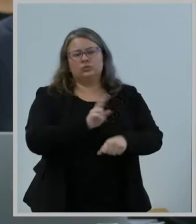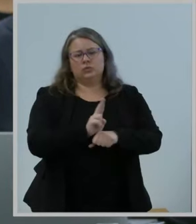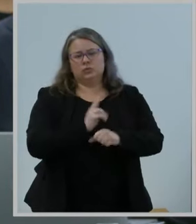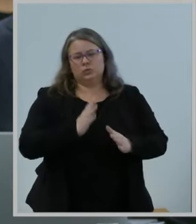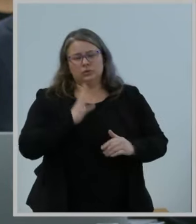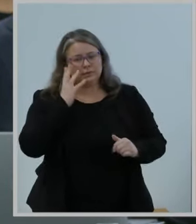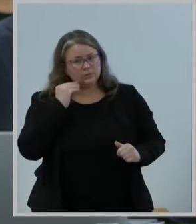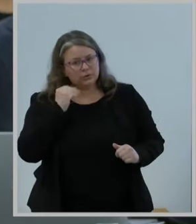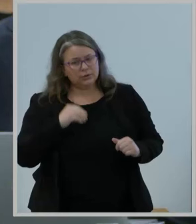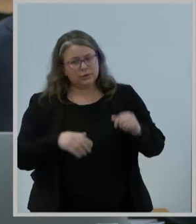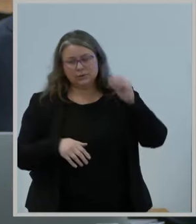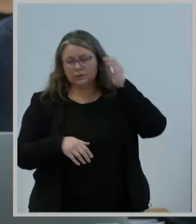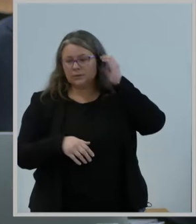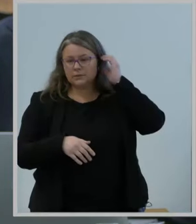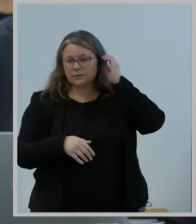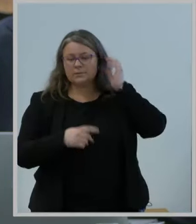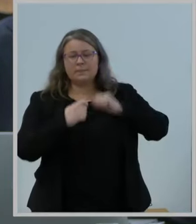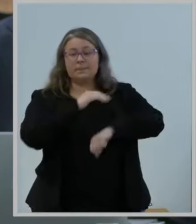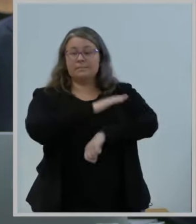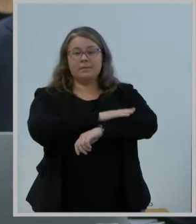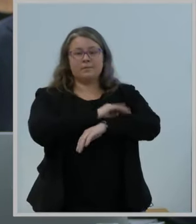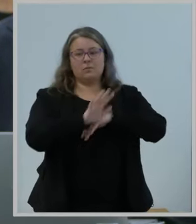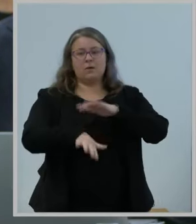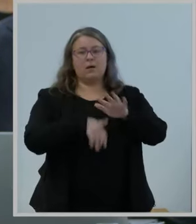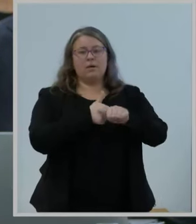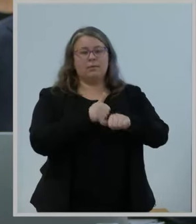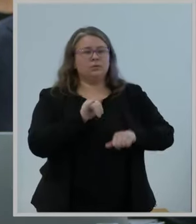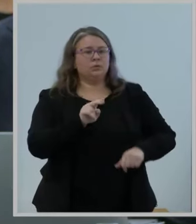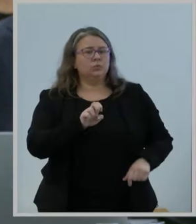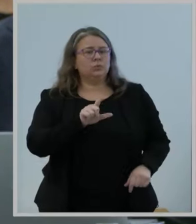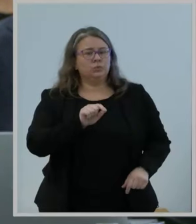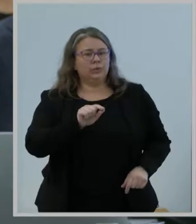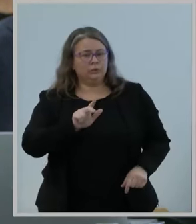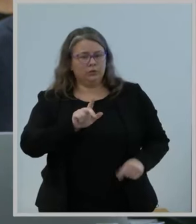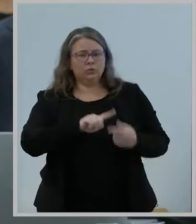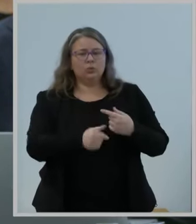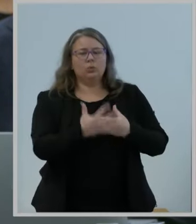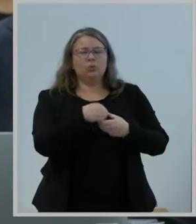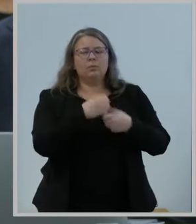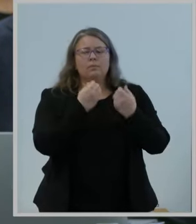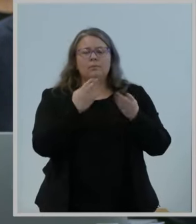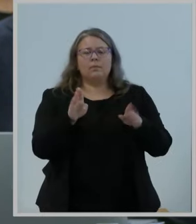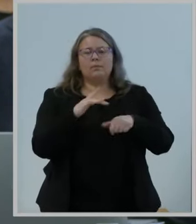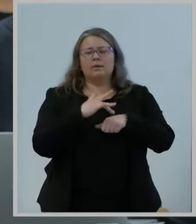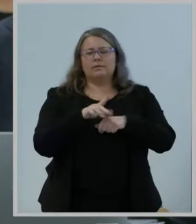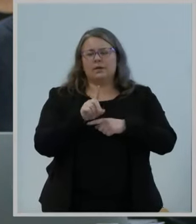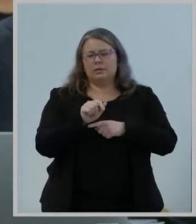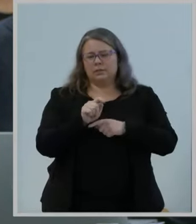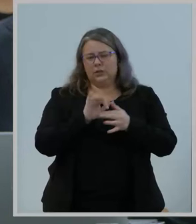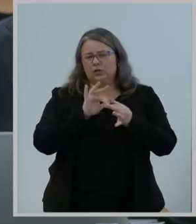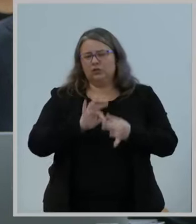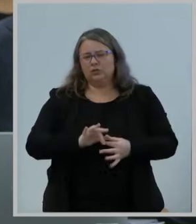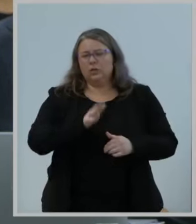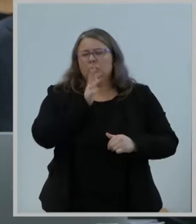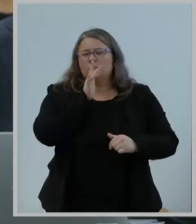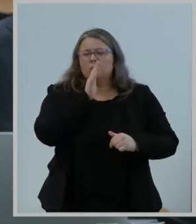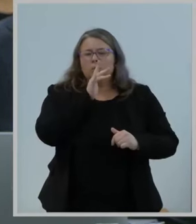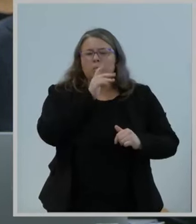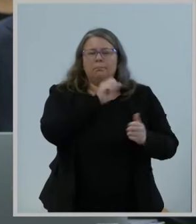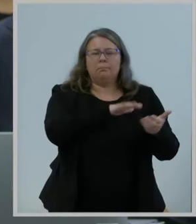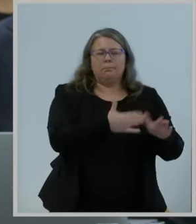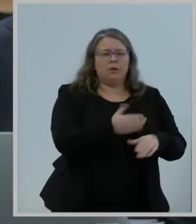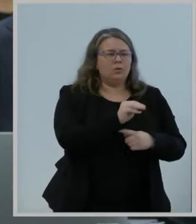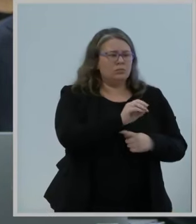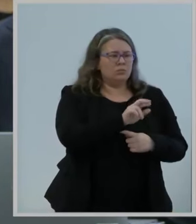2023 to incorporate publicly available data on maternal mortality and severe maternal morbidity